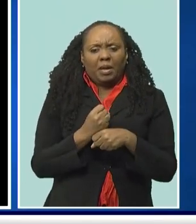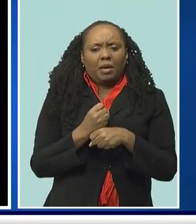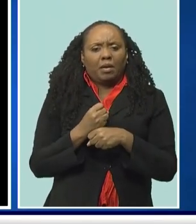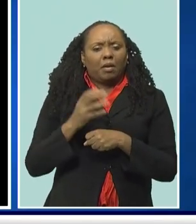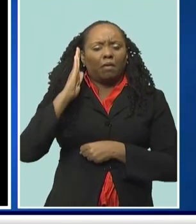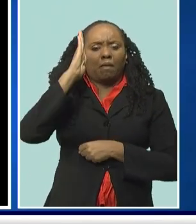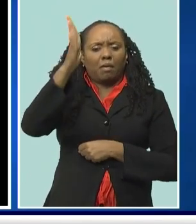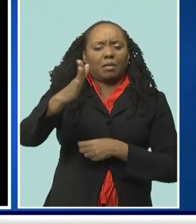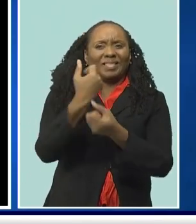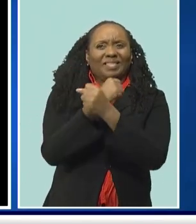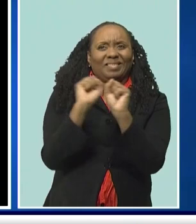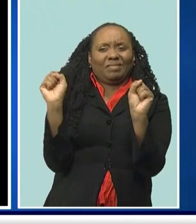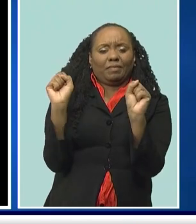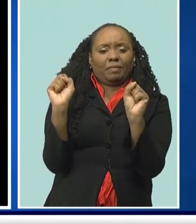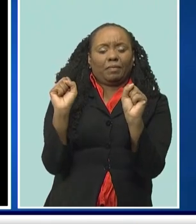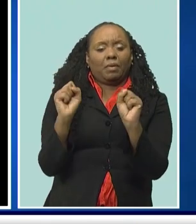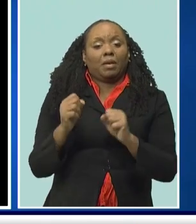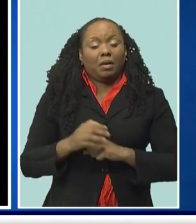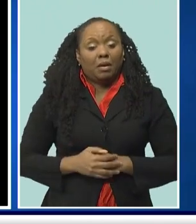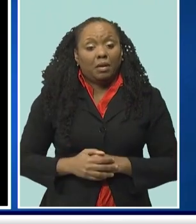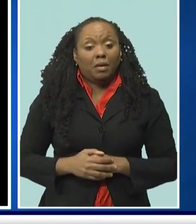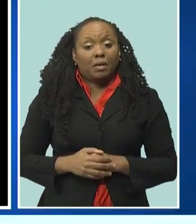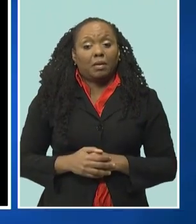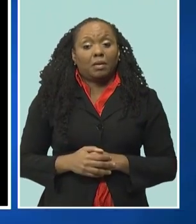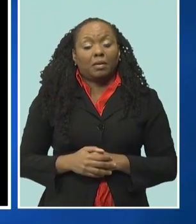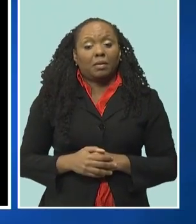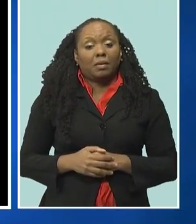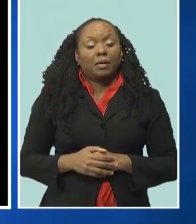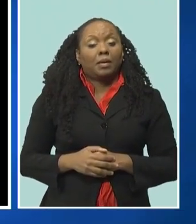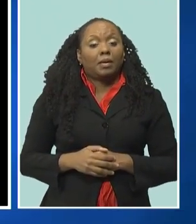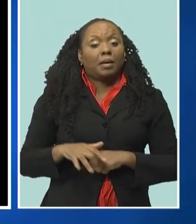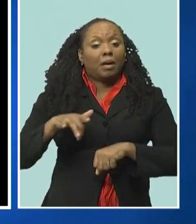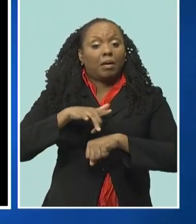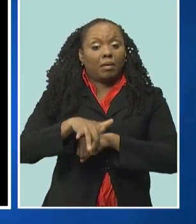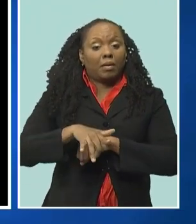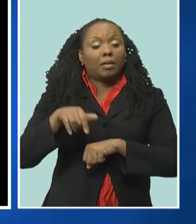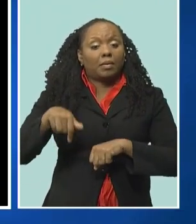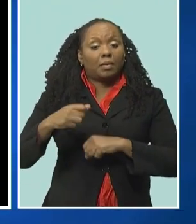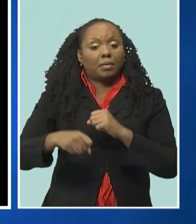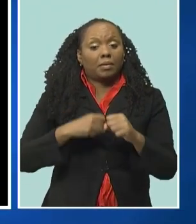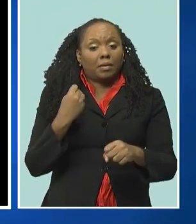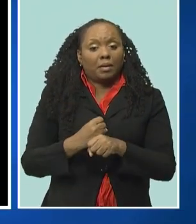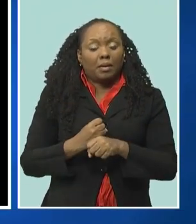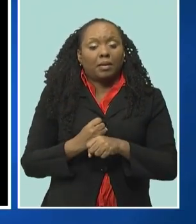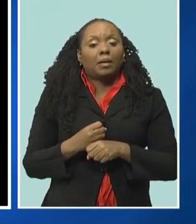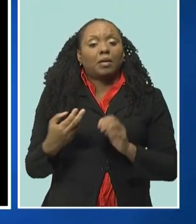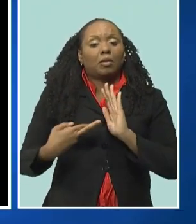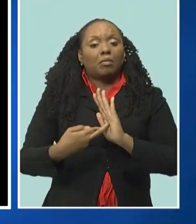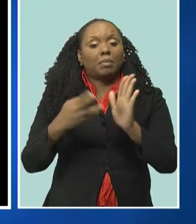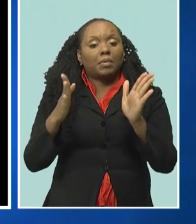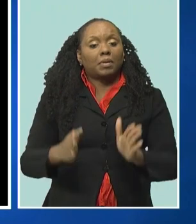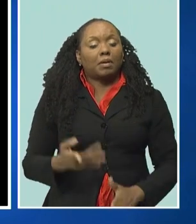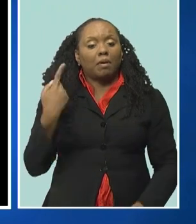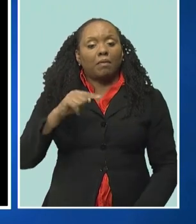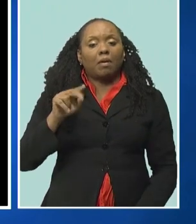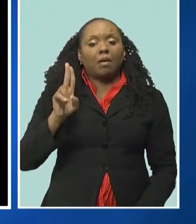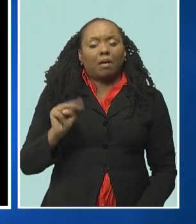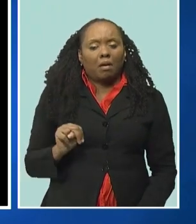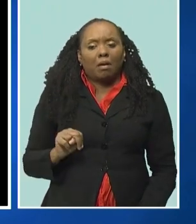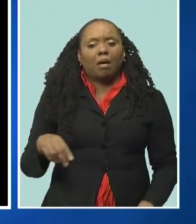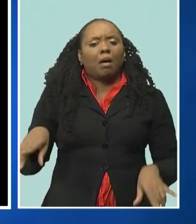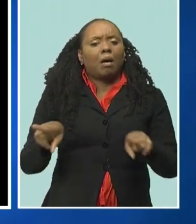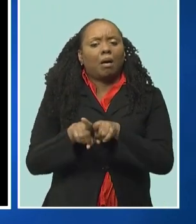future. Earlier this year, the Secretary-General of the United Nations proposed a stimulus to assist with advancing the 2030